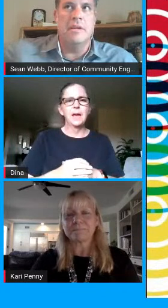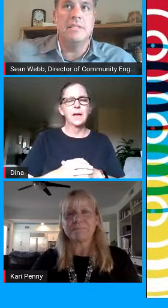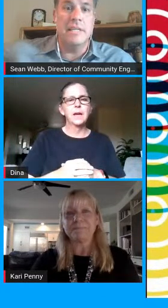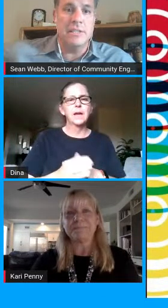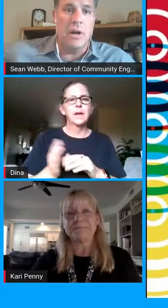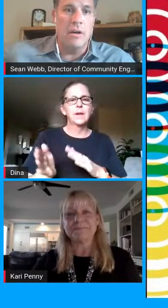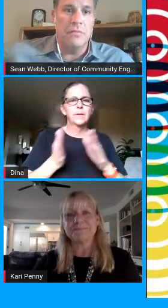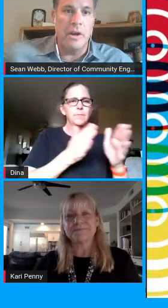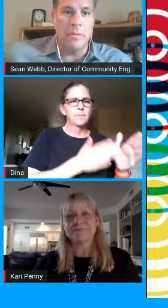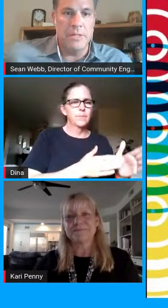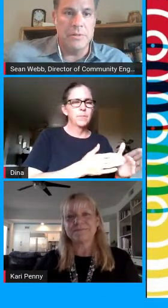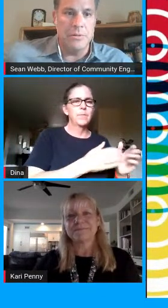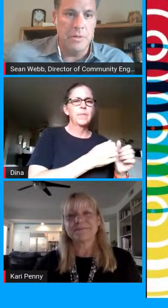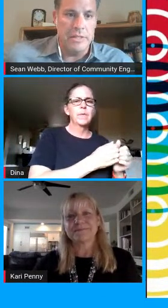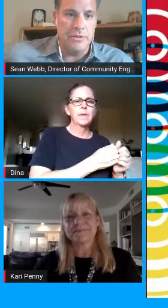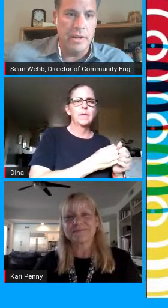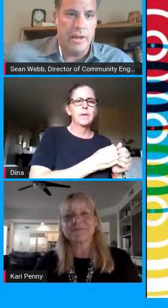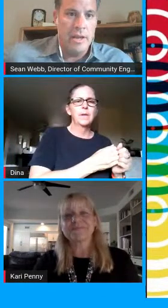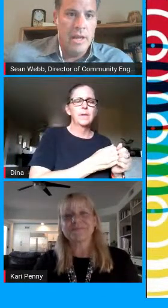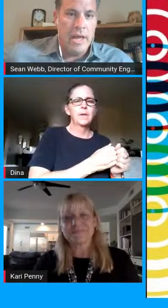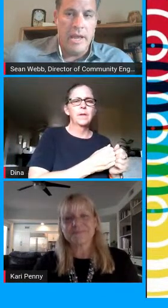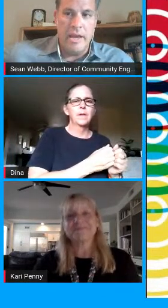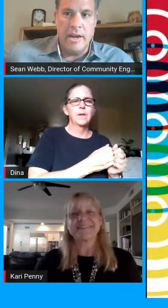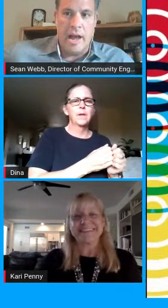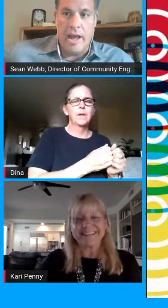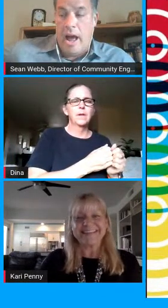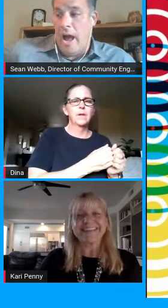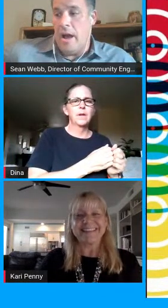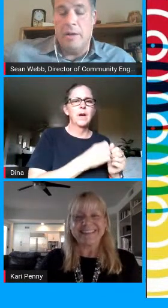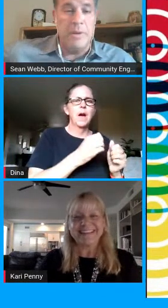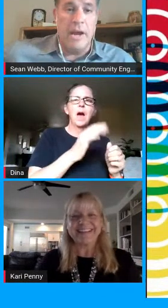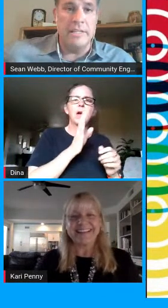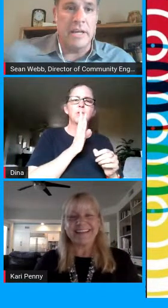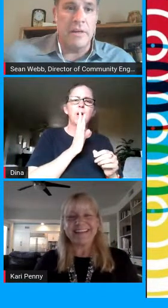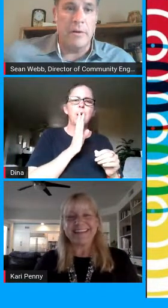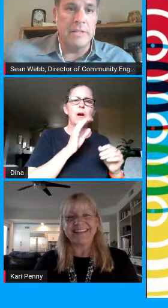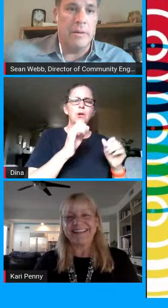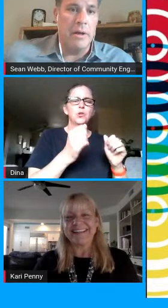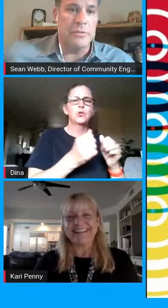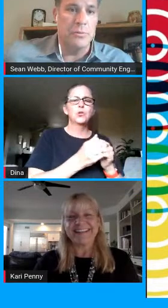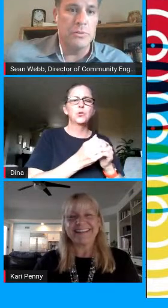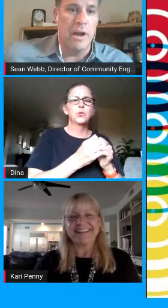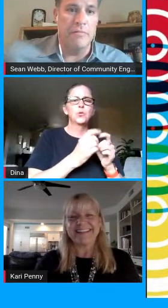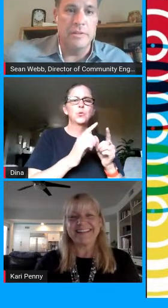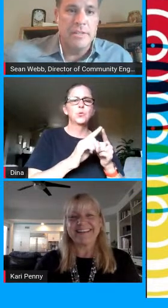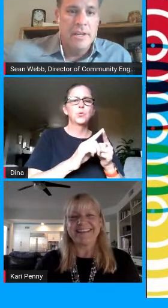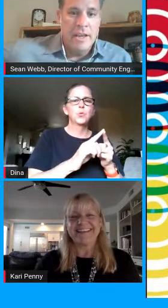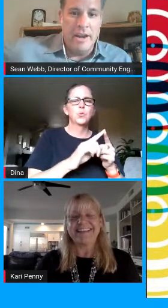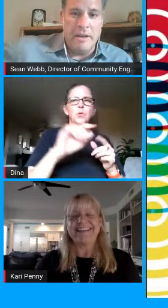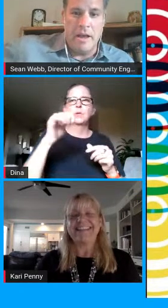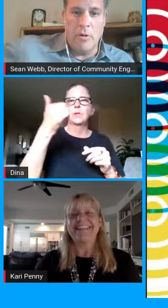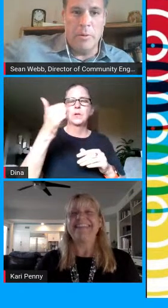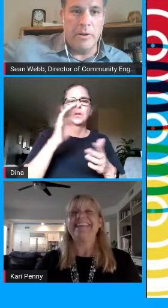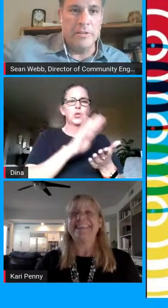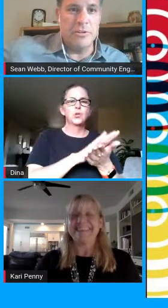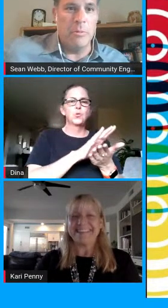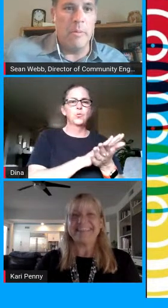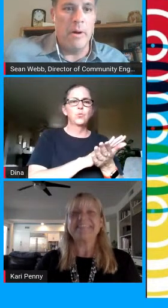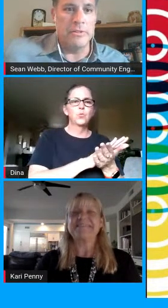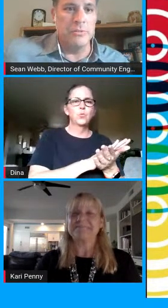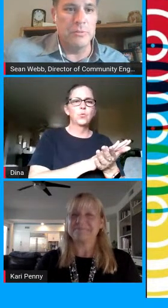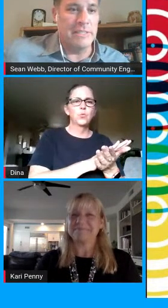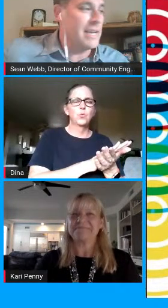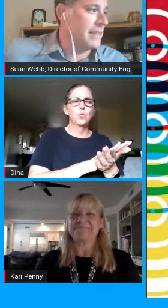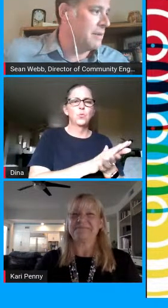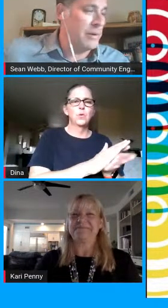with the seesaw for elementary school yesterday and i i'll be honest i thought i was at a model schools conference and i i hope i don't get in